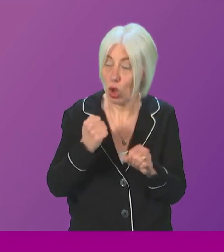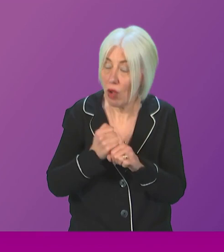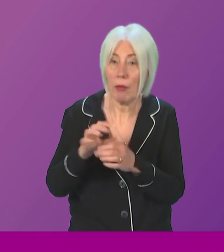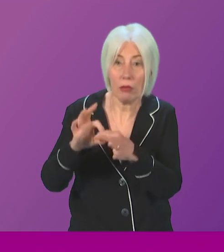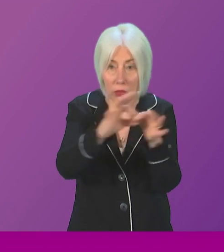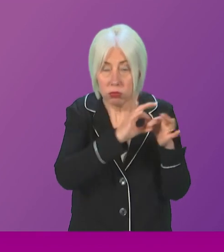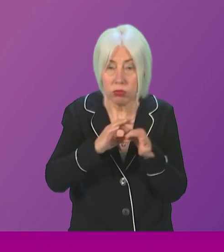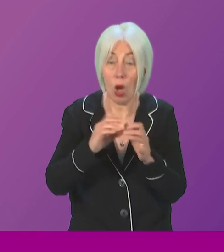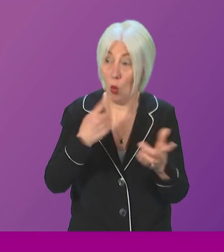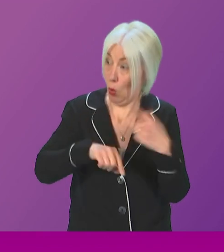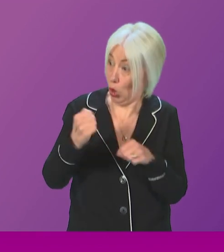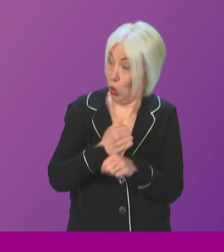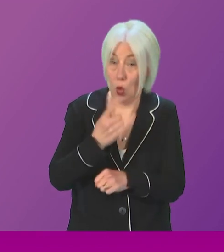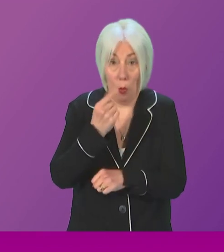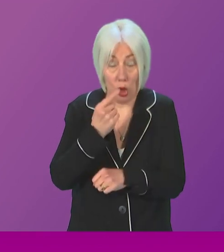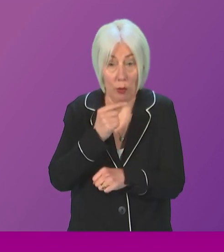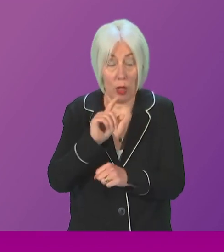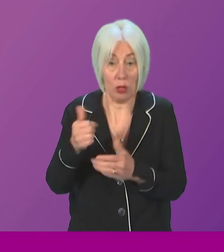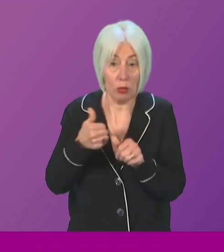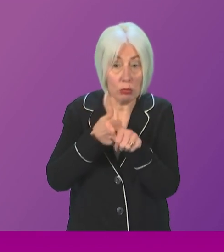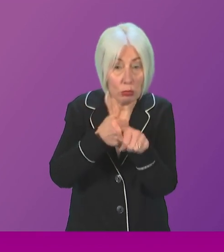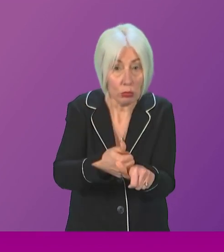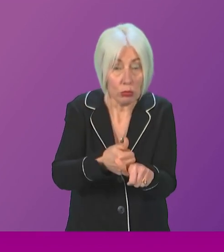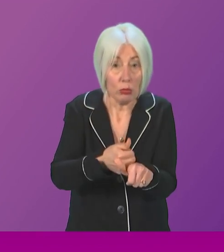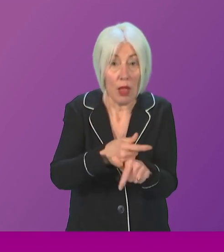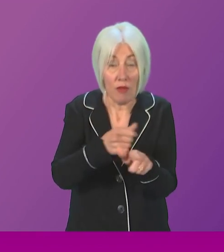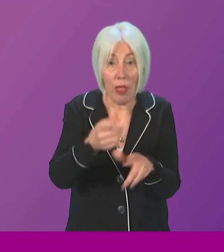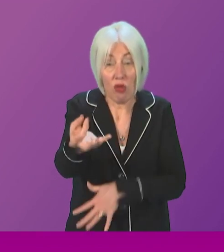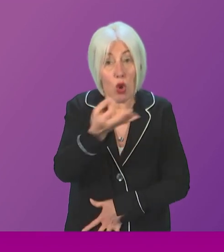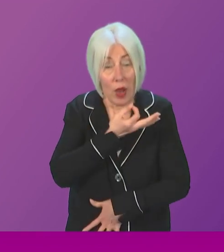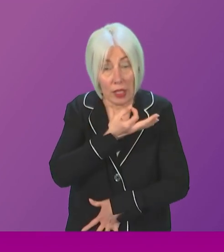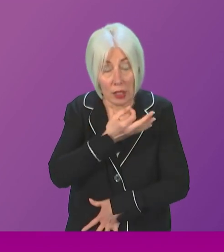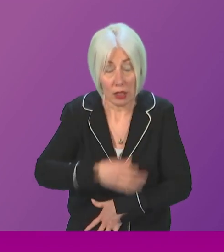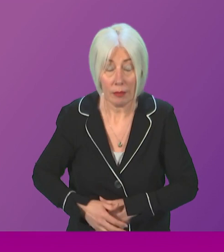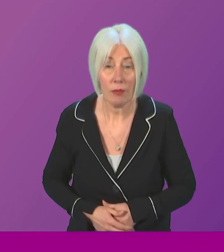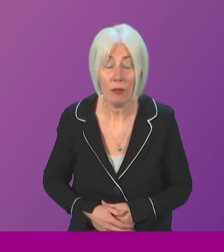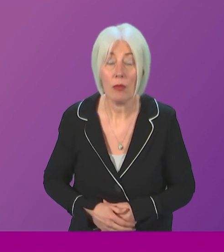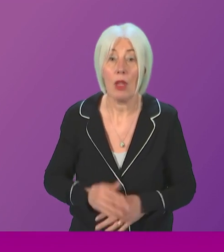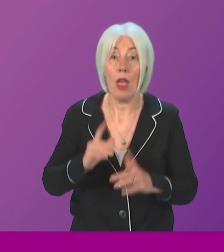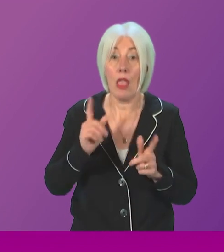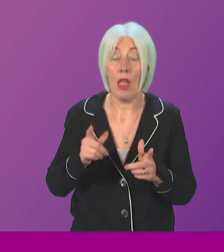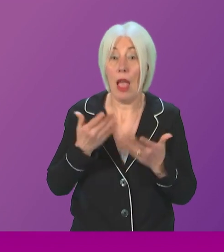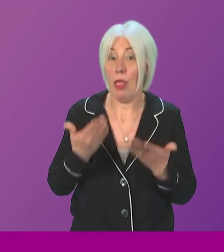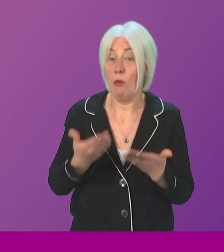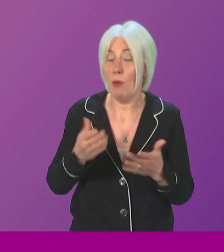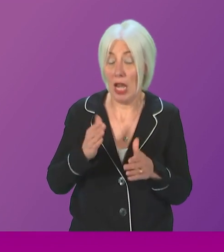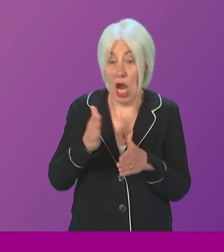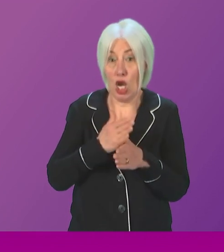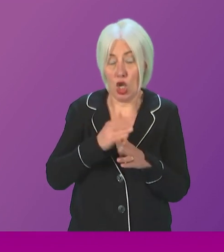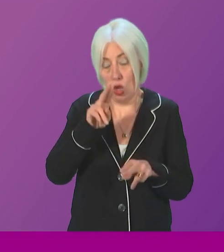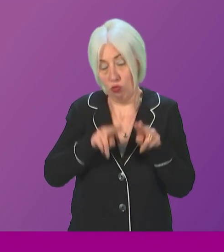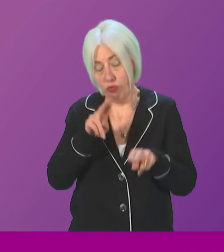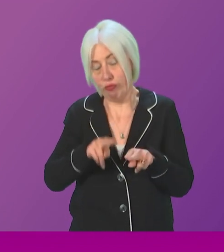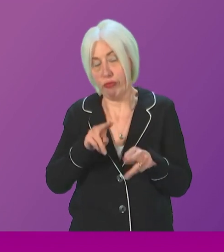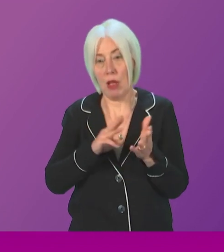we'll do everything we possibly can, in relation to that MACA, uh, request. My understanding, uh, is that there are currently initial assessments that the